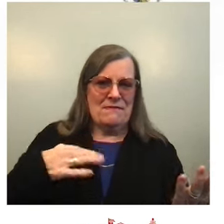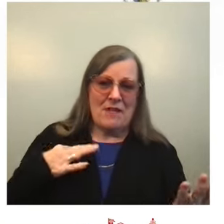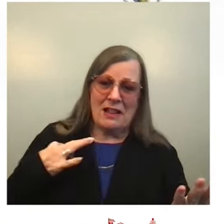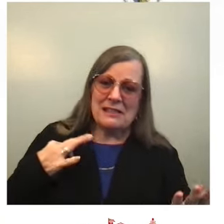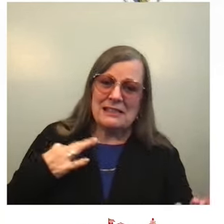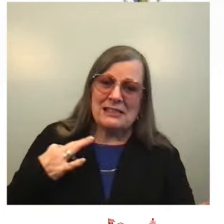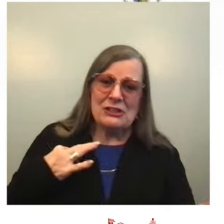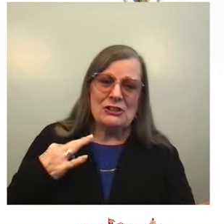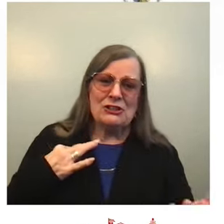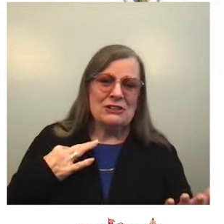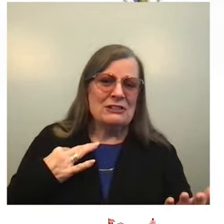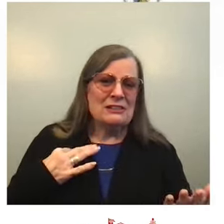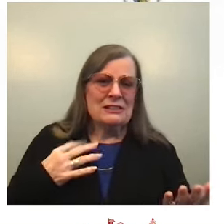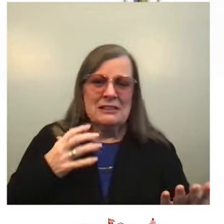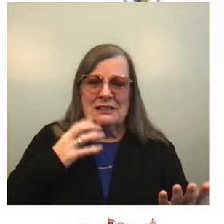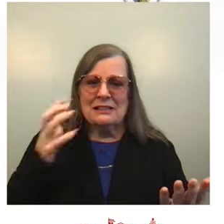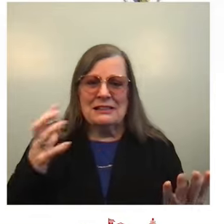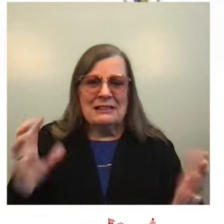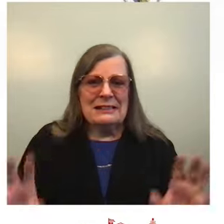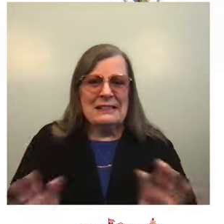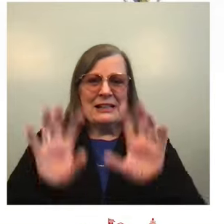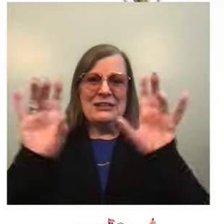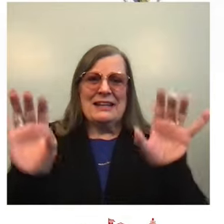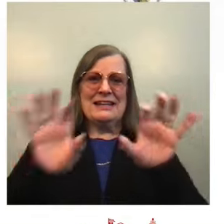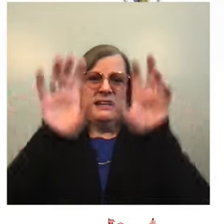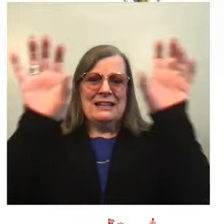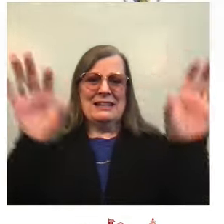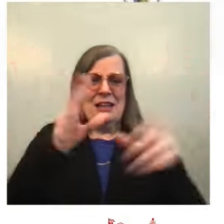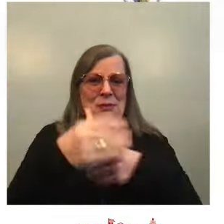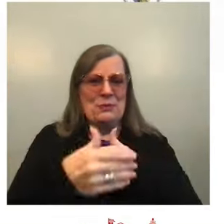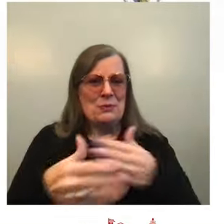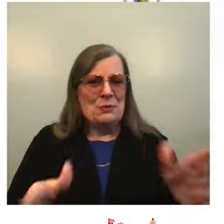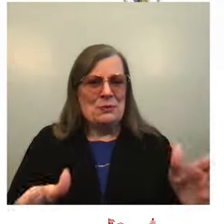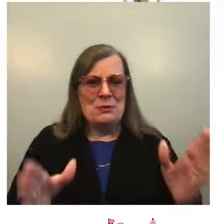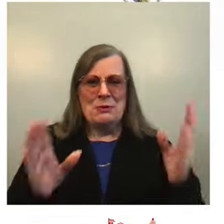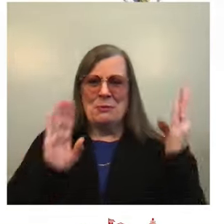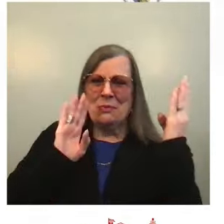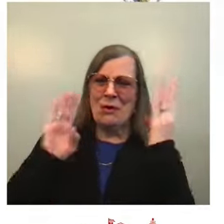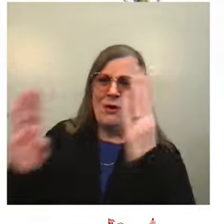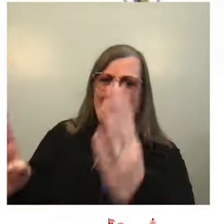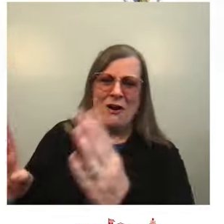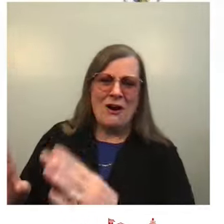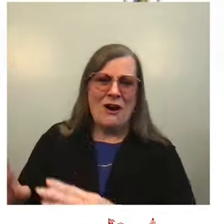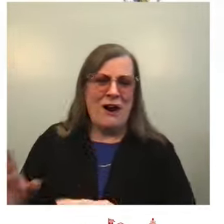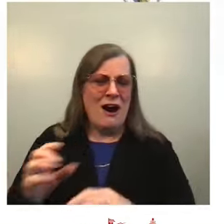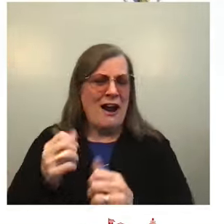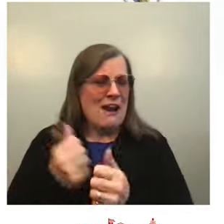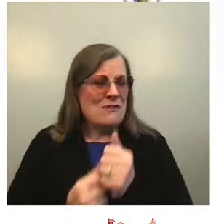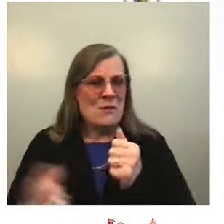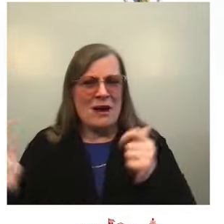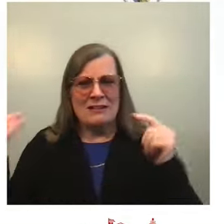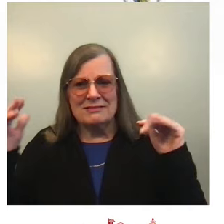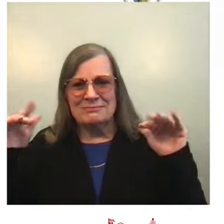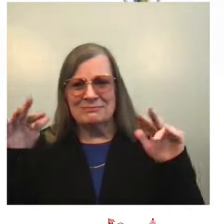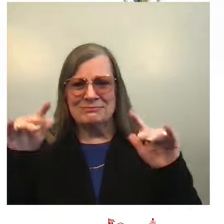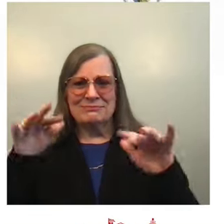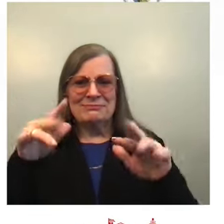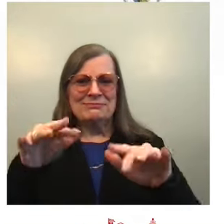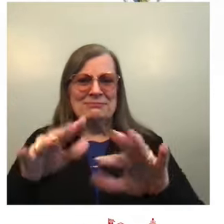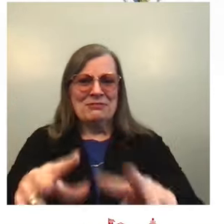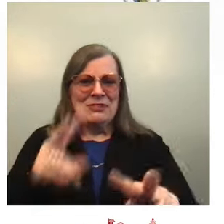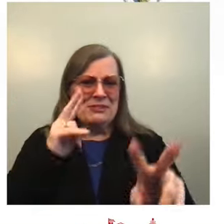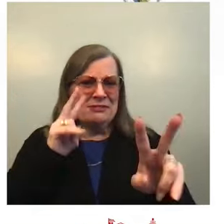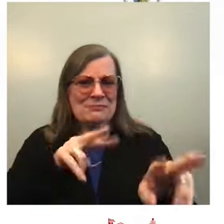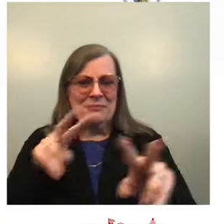You've traveled from near and far to bring the spirit and the cheer of the holiday season to